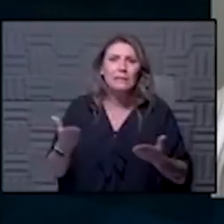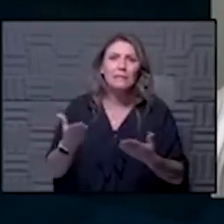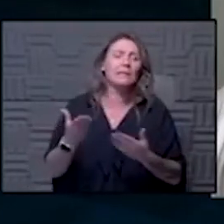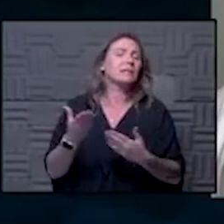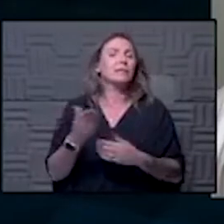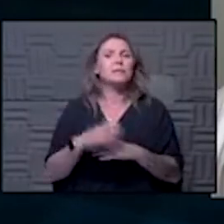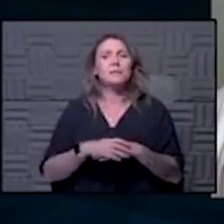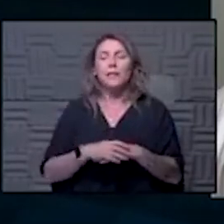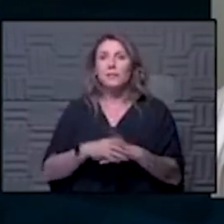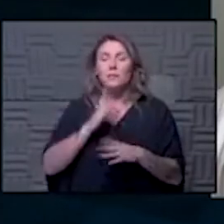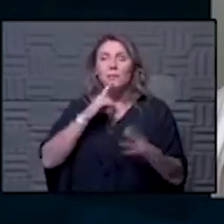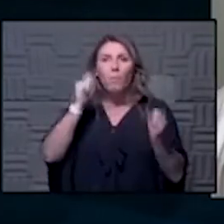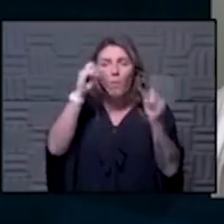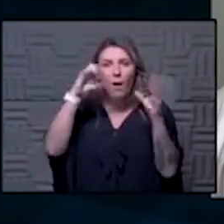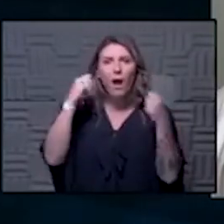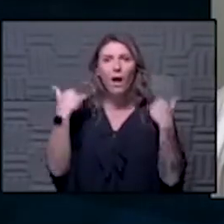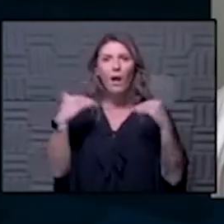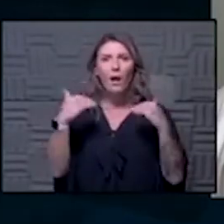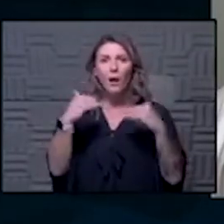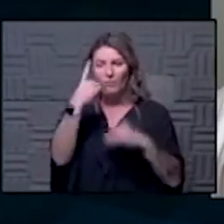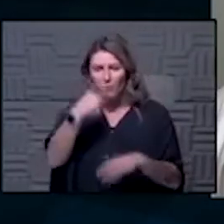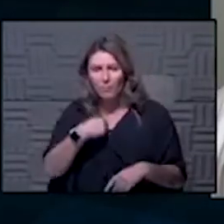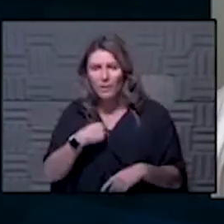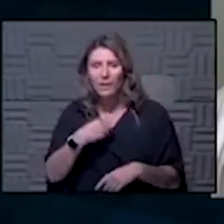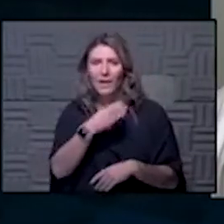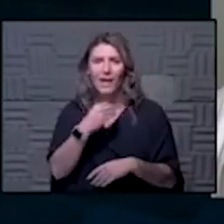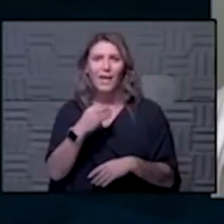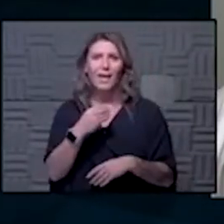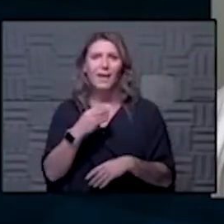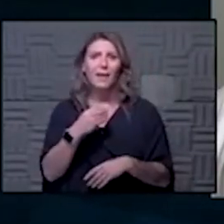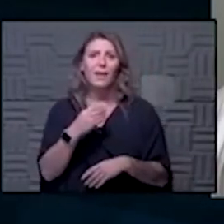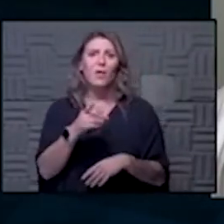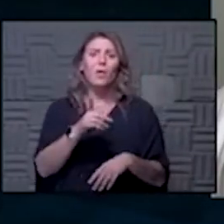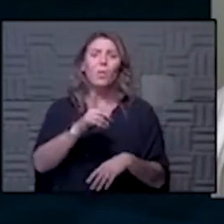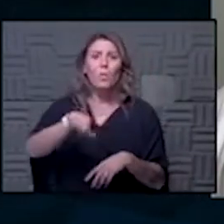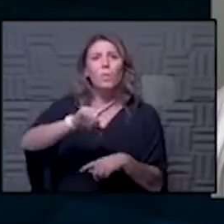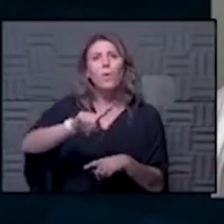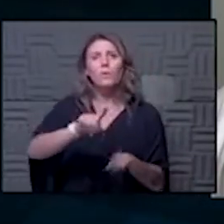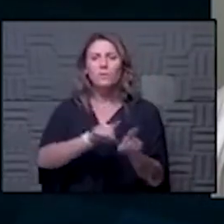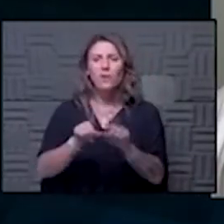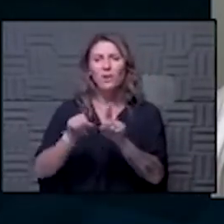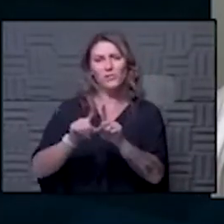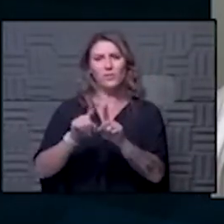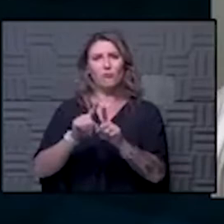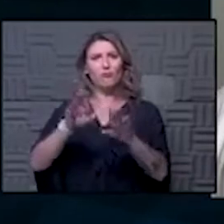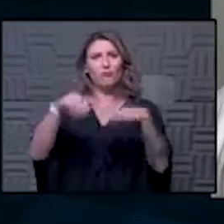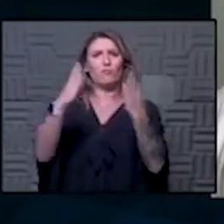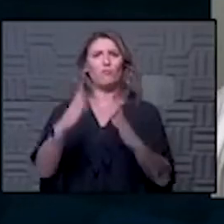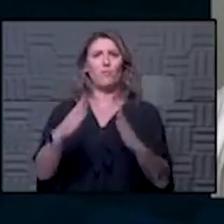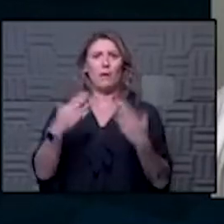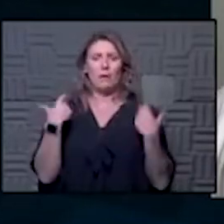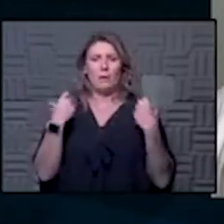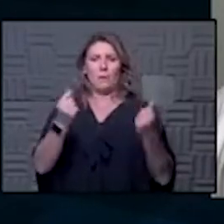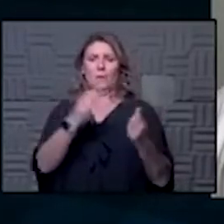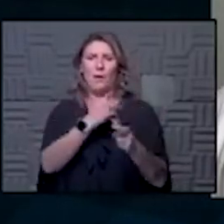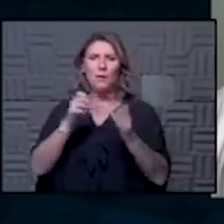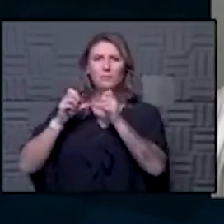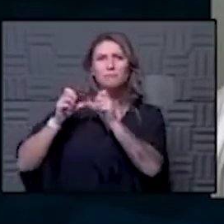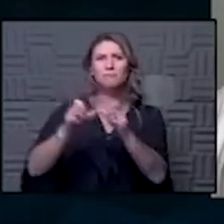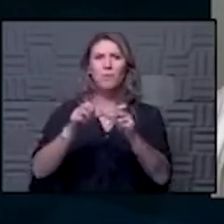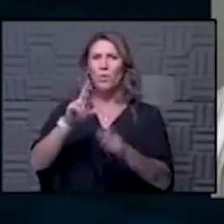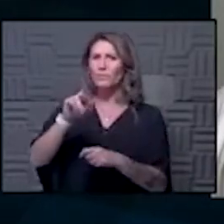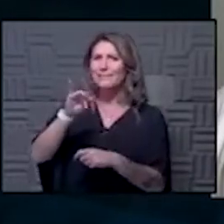levels it's remarkable to me and those of us I think also who do physician provider well-being just how how strong and resilient physicians are